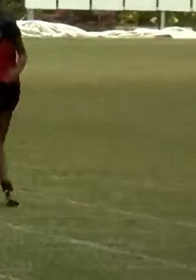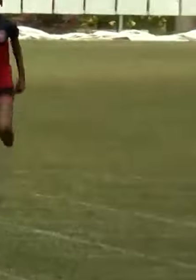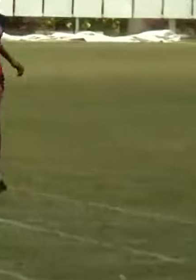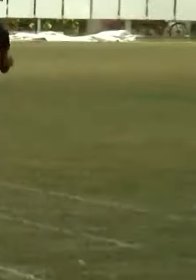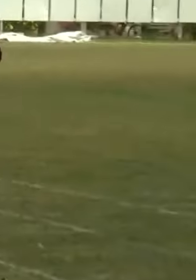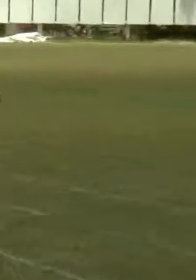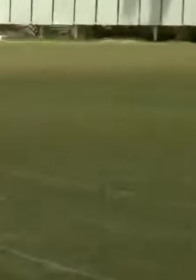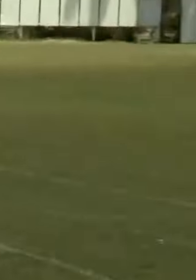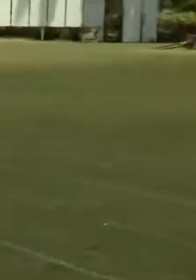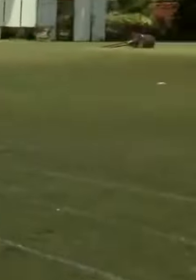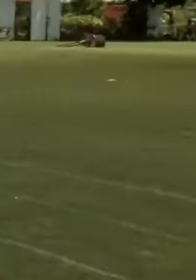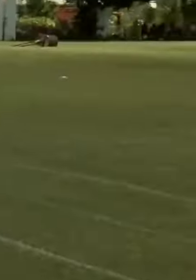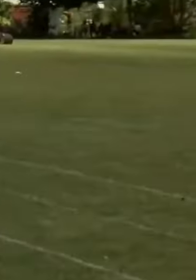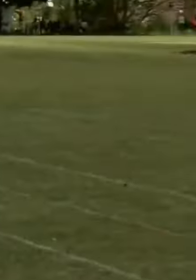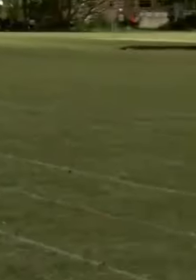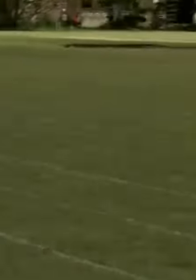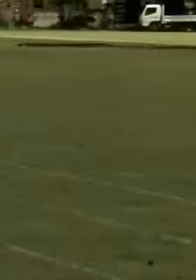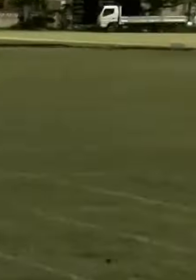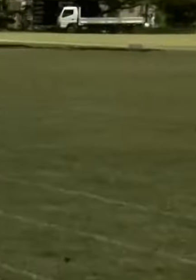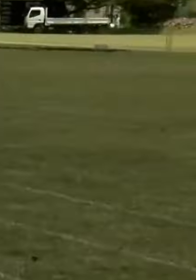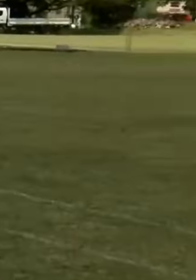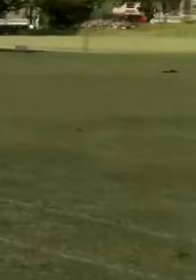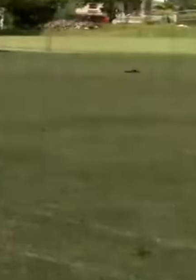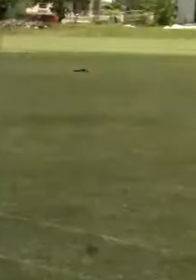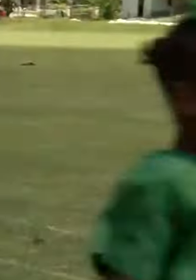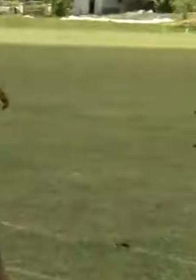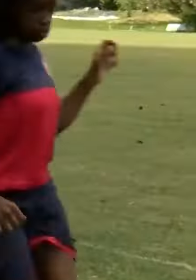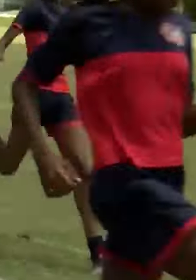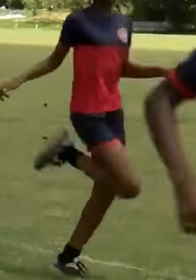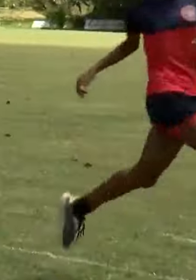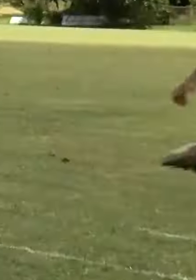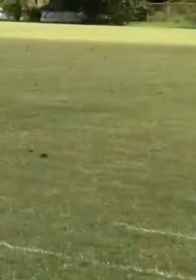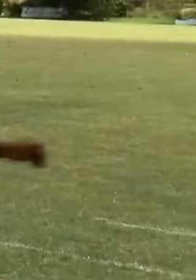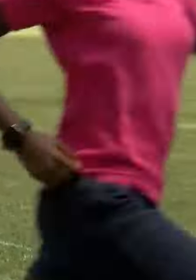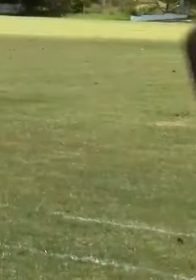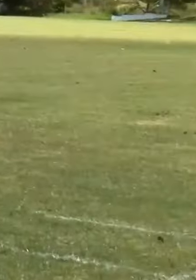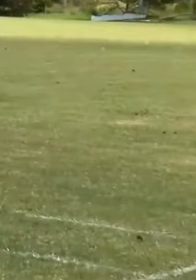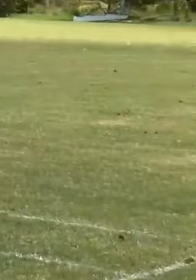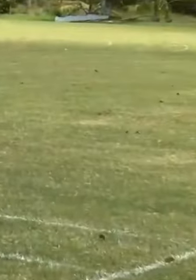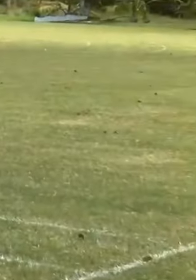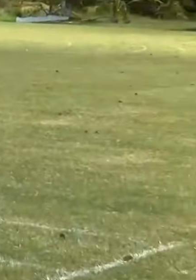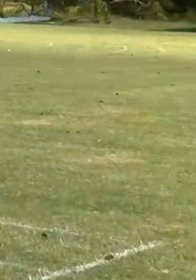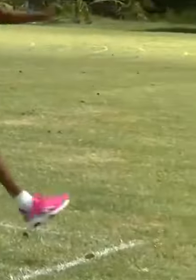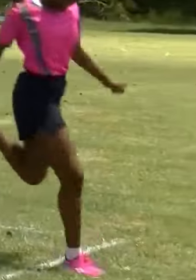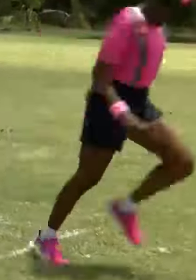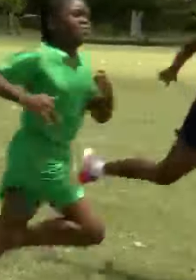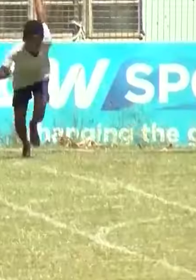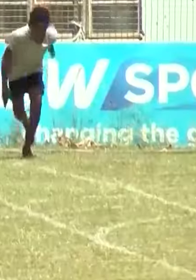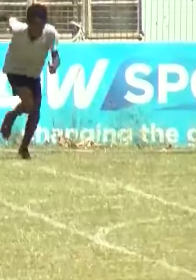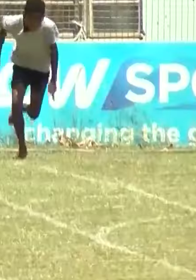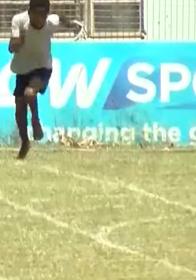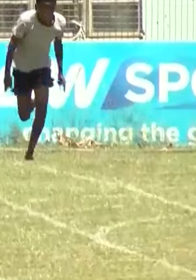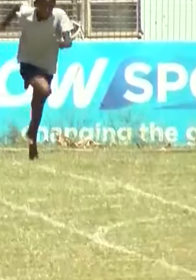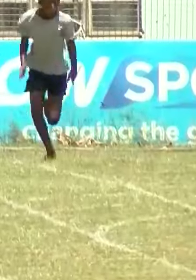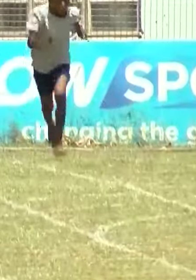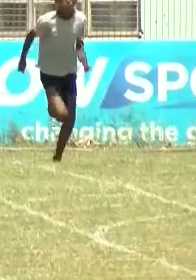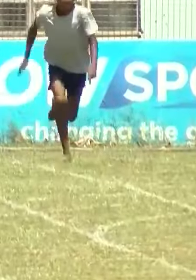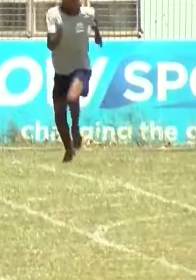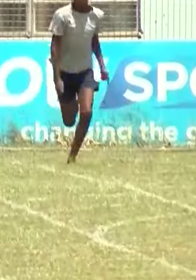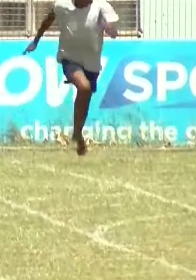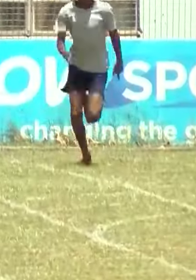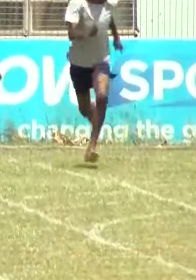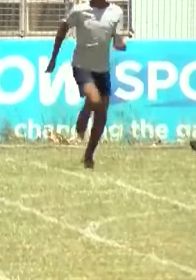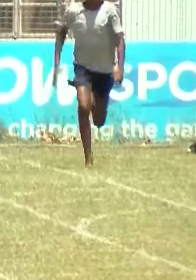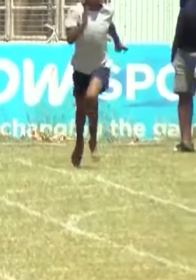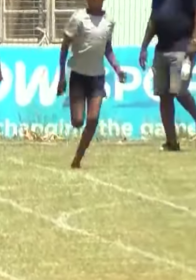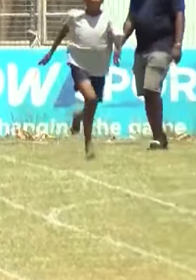Ignatius Beyer stamped her authority ahead of Teja Herbert and Agelyne Collymore of Half Moon Fort. We finish off with the